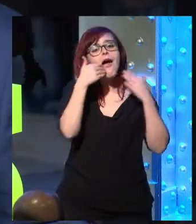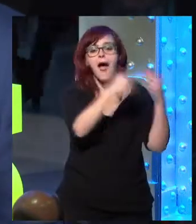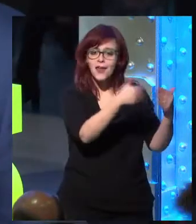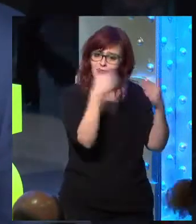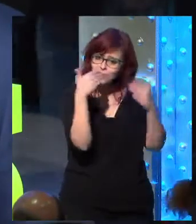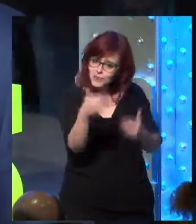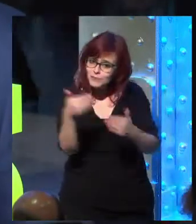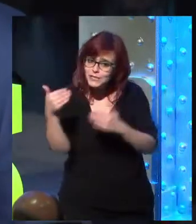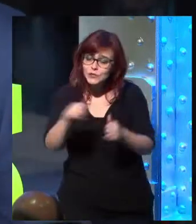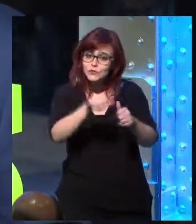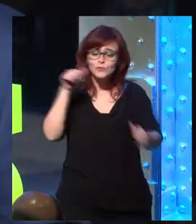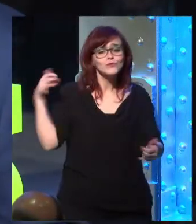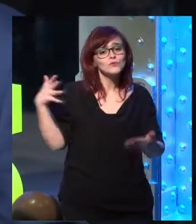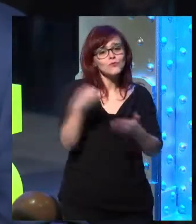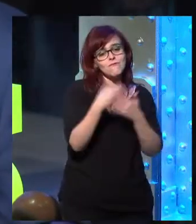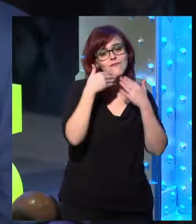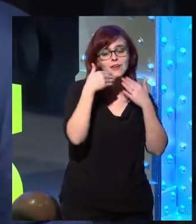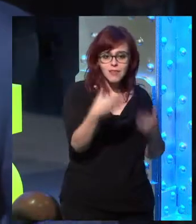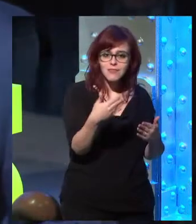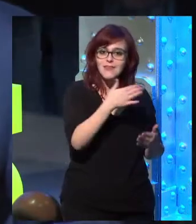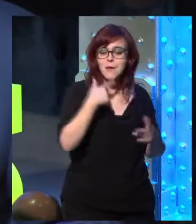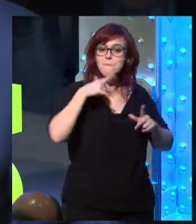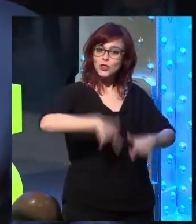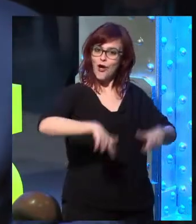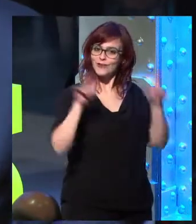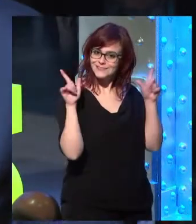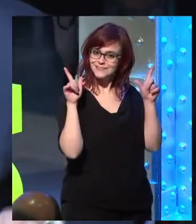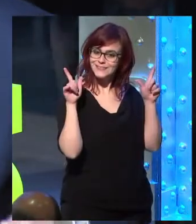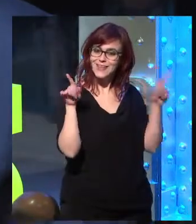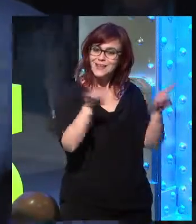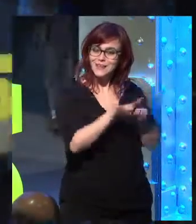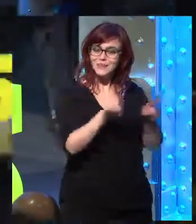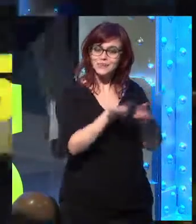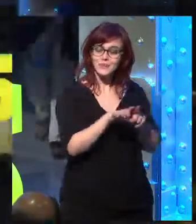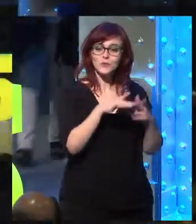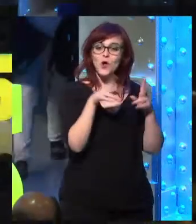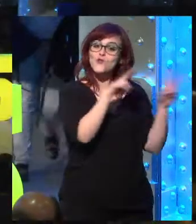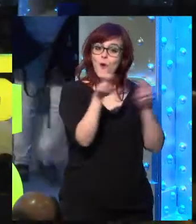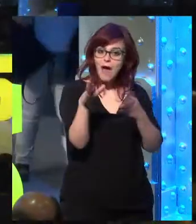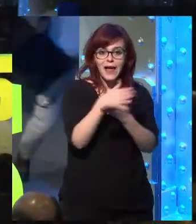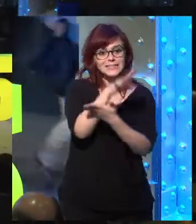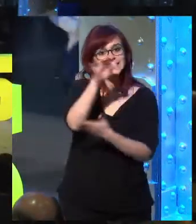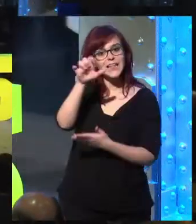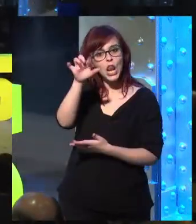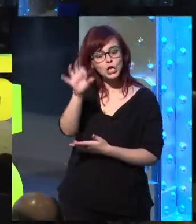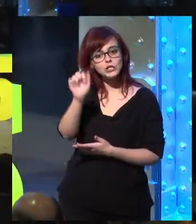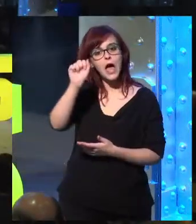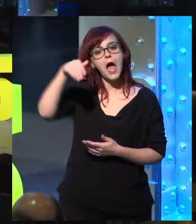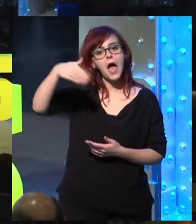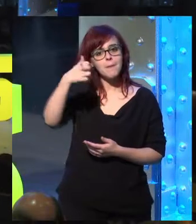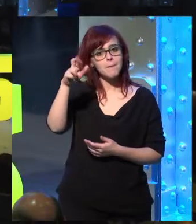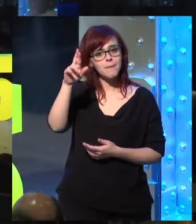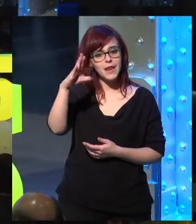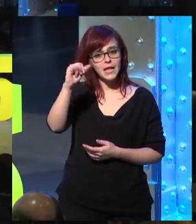And with these acknowledgements, I would like to give the floor to the protagonist of the new telus,